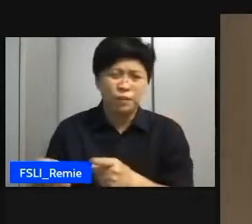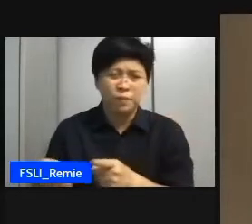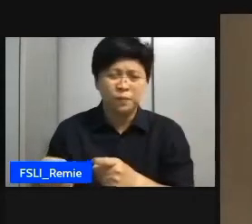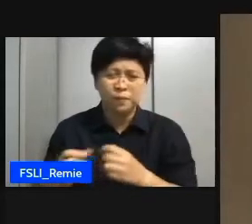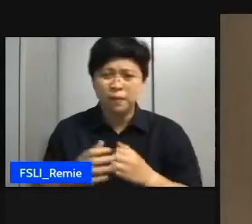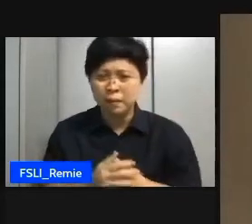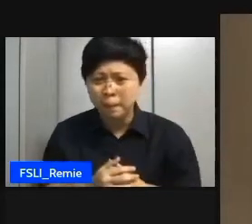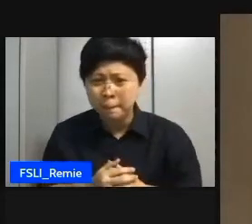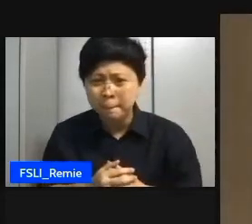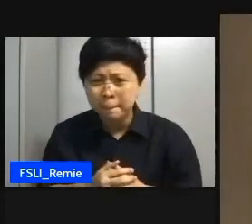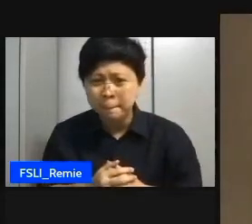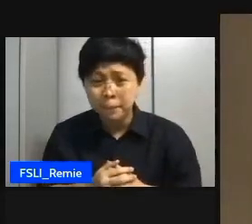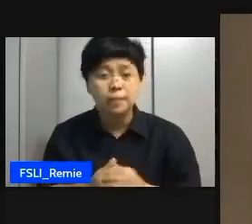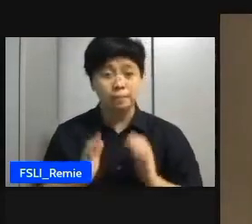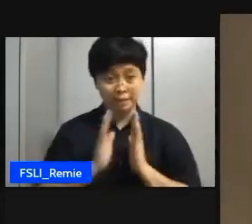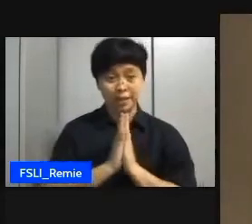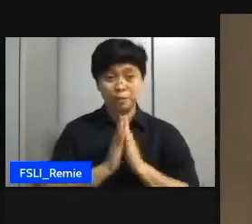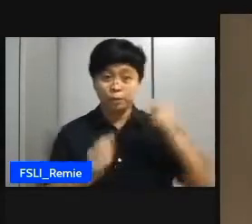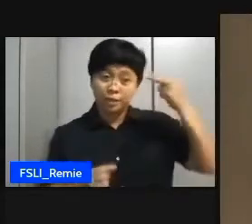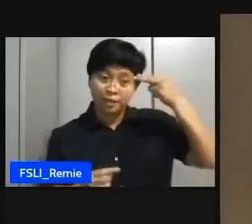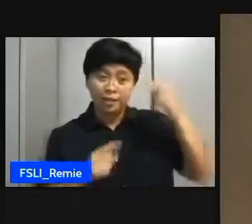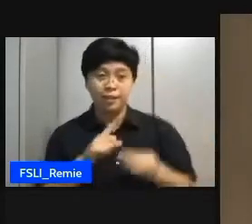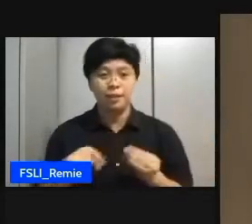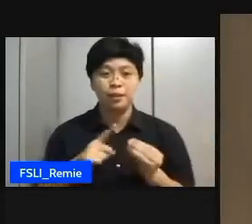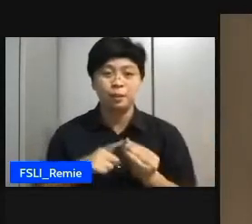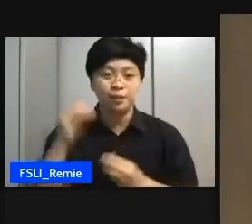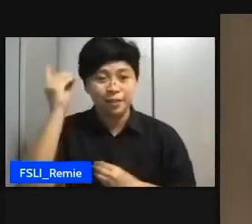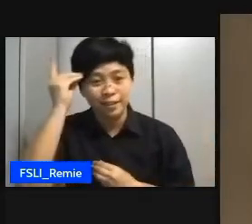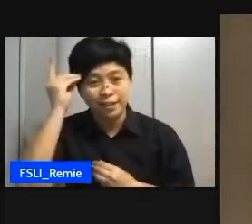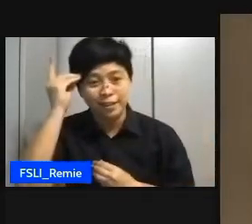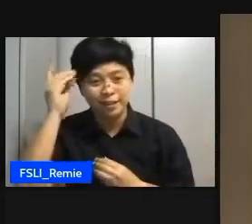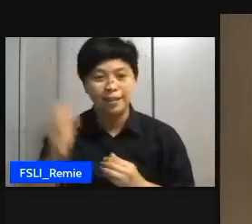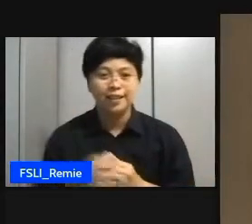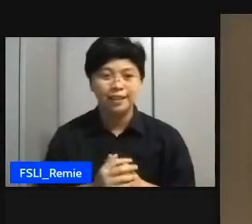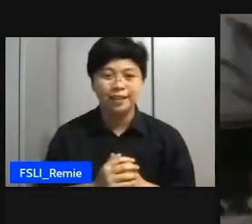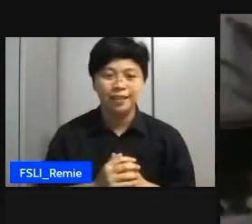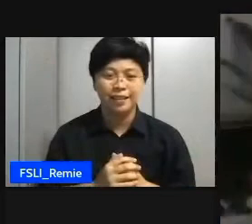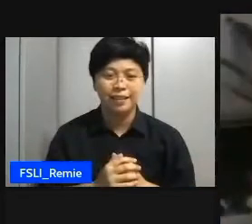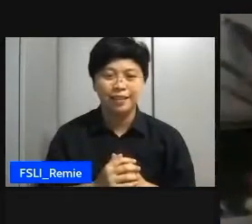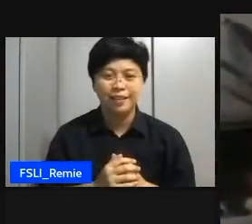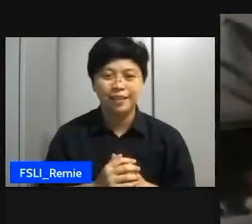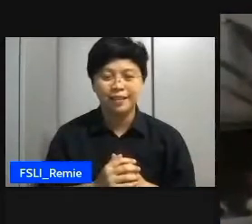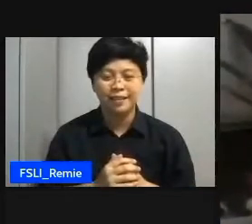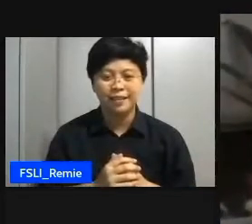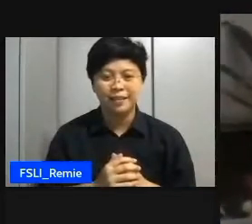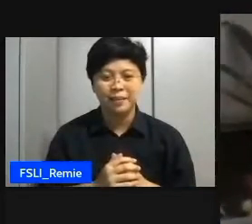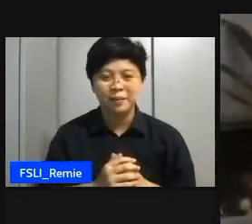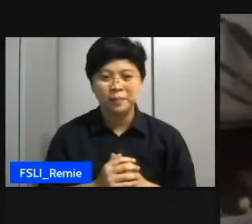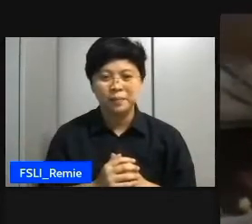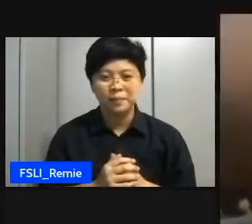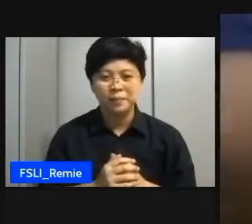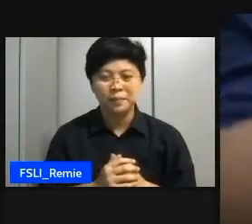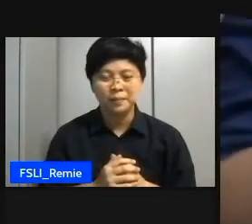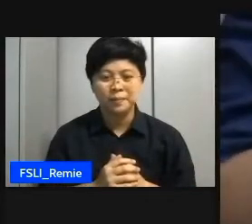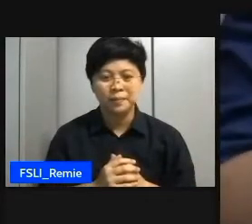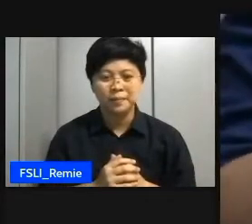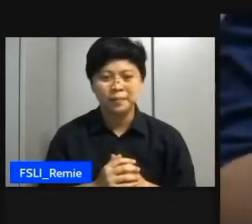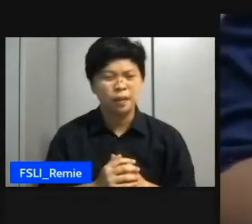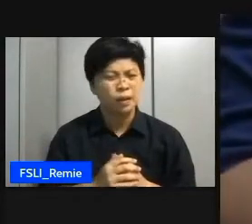whenever you'd ask henry about his dreams derek was in each one of his dreams what do you like about derek